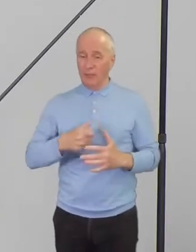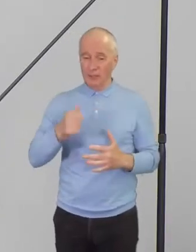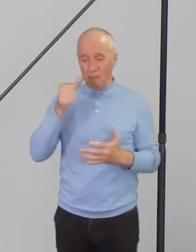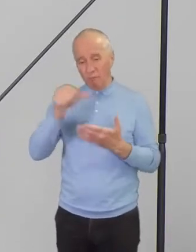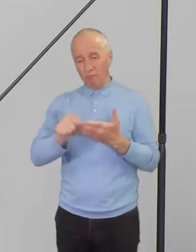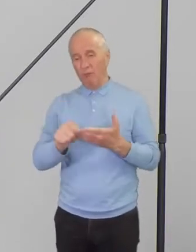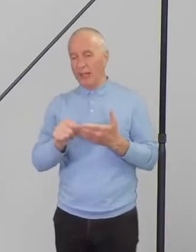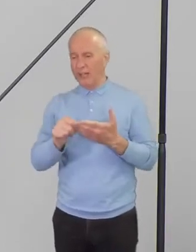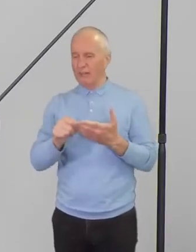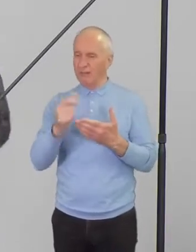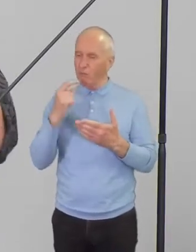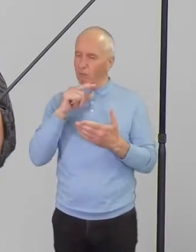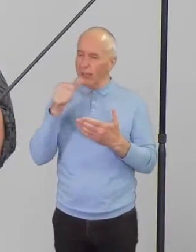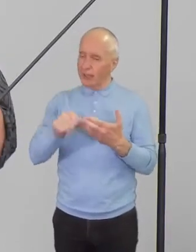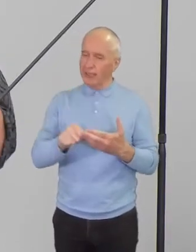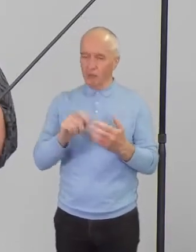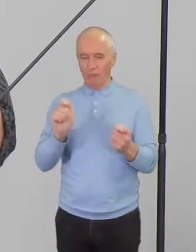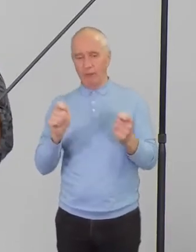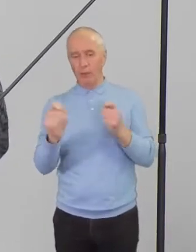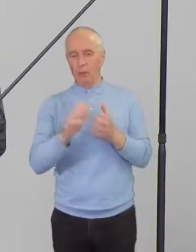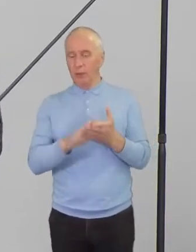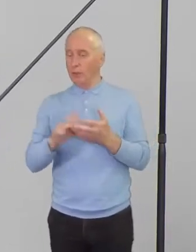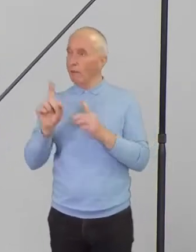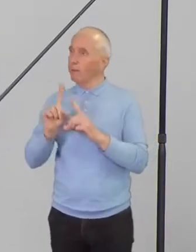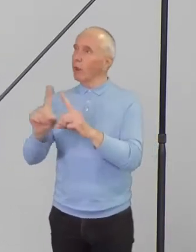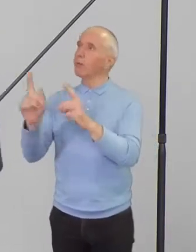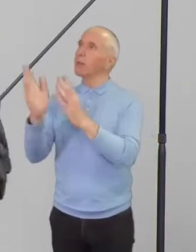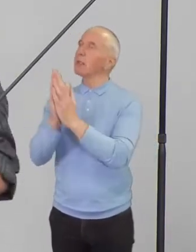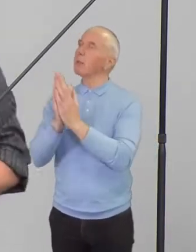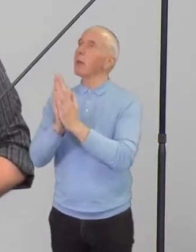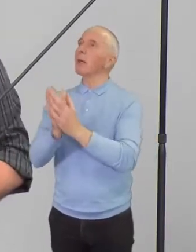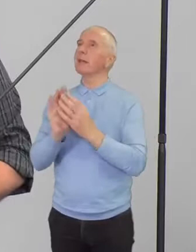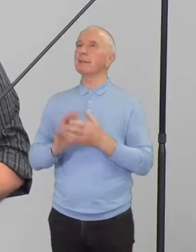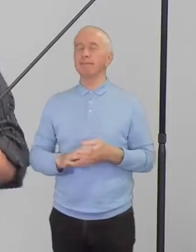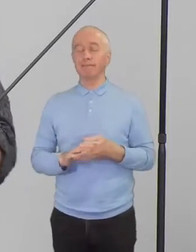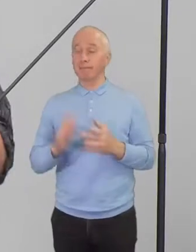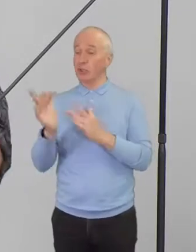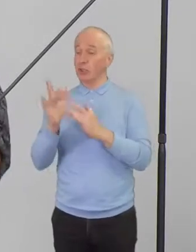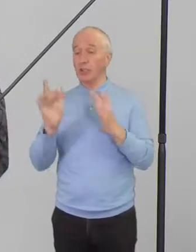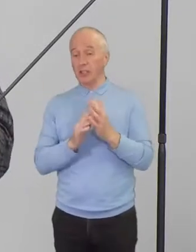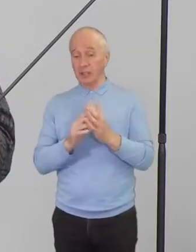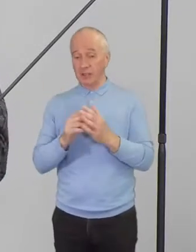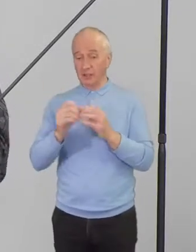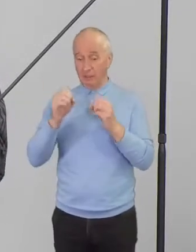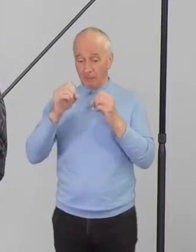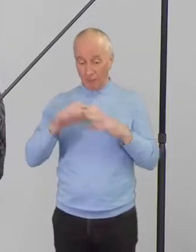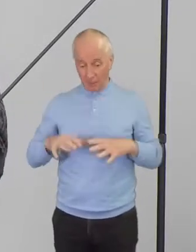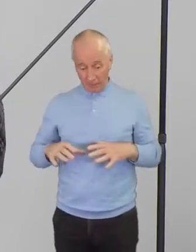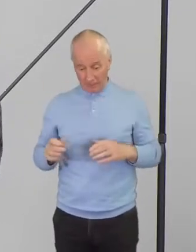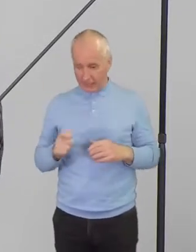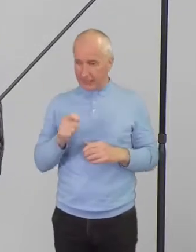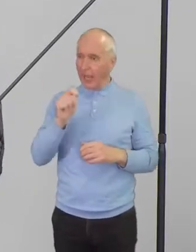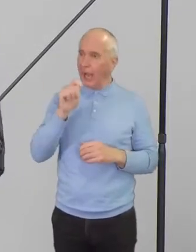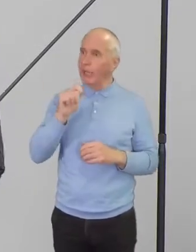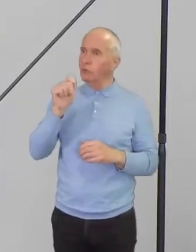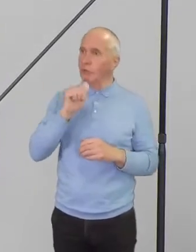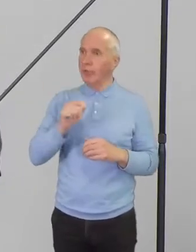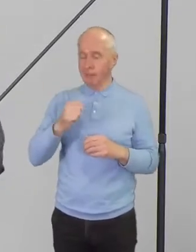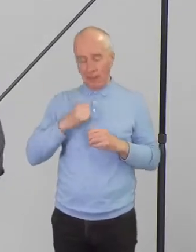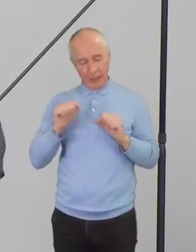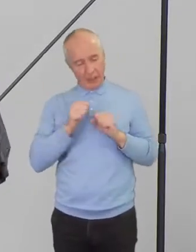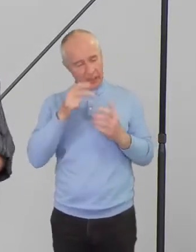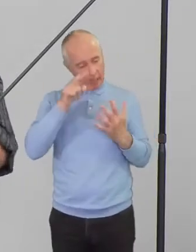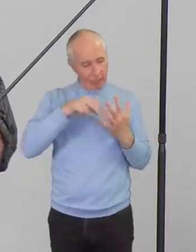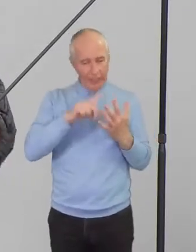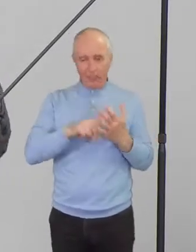Revolution, Follow Me to Prayer, Jesus Bombed an Ice Cream, which I've not read, but I'm already captivated by the title,